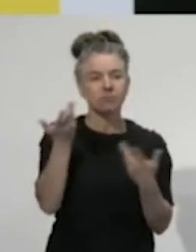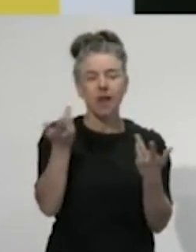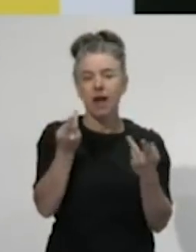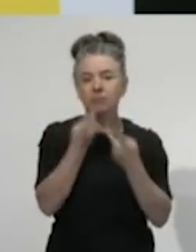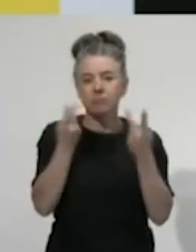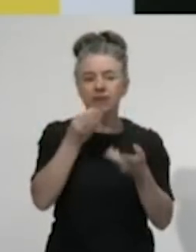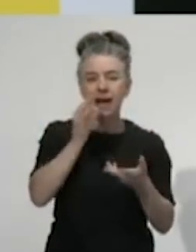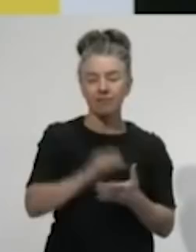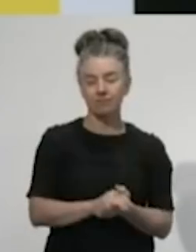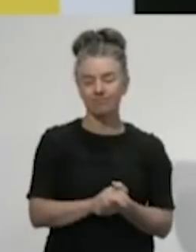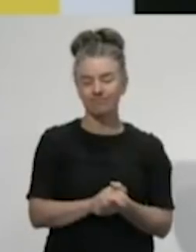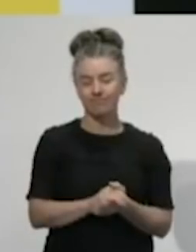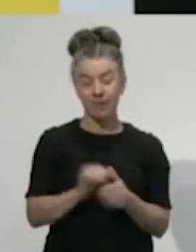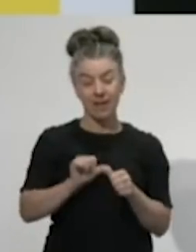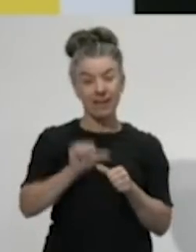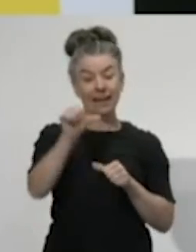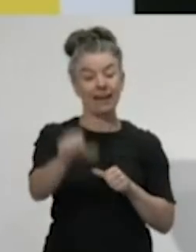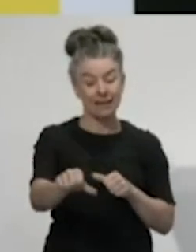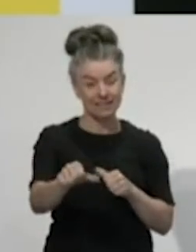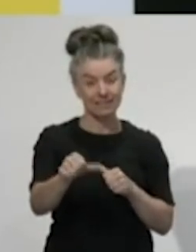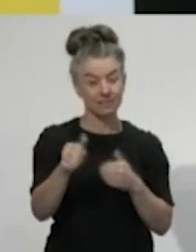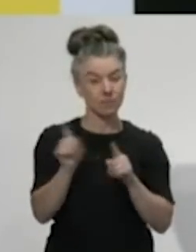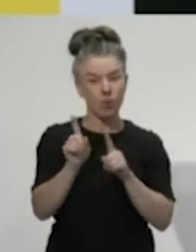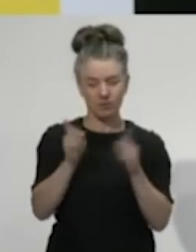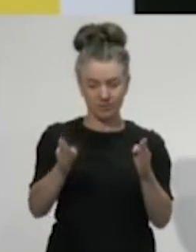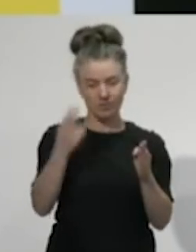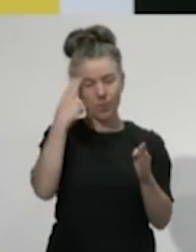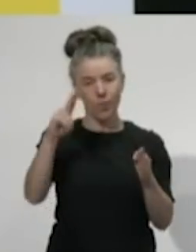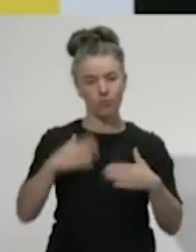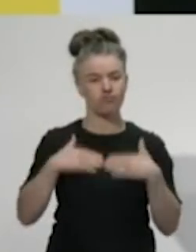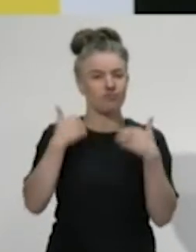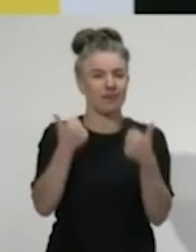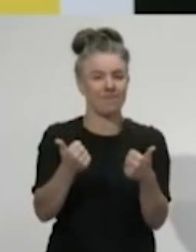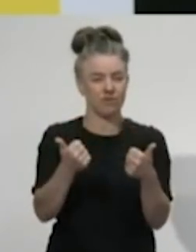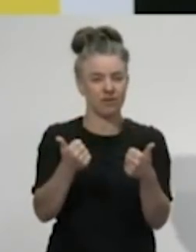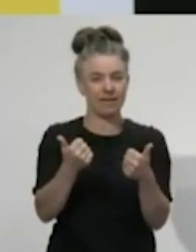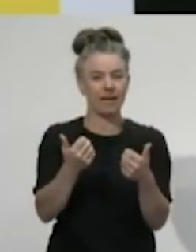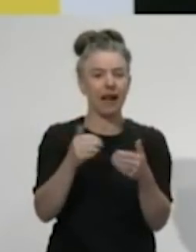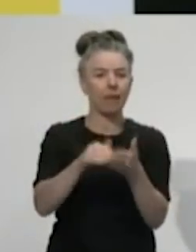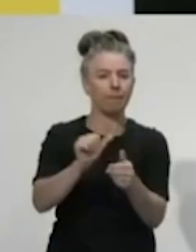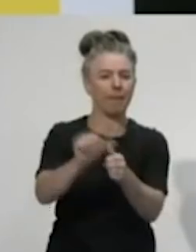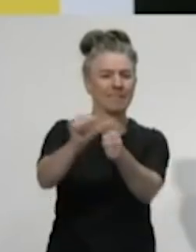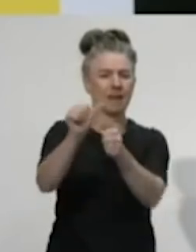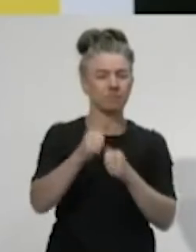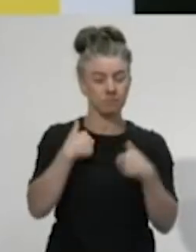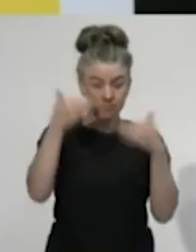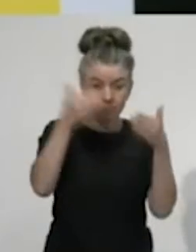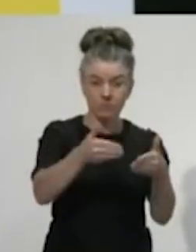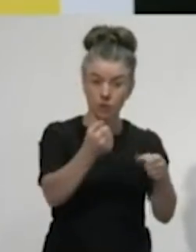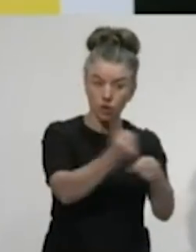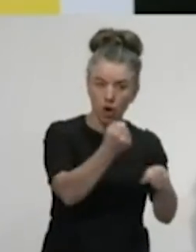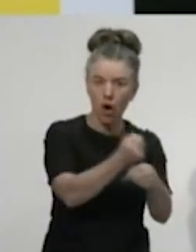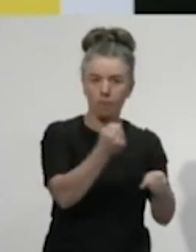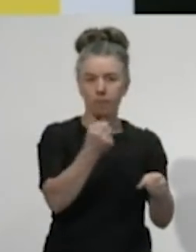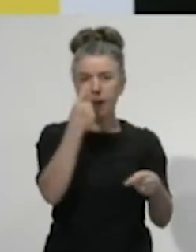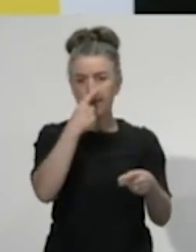stage in our journey of rebuilding together is recovery. Our focus now is the jobs and incomes of businesses and New